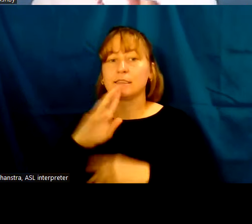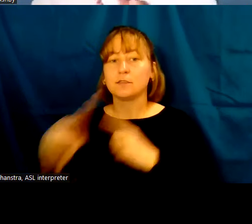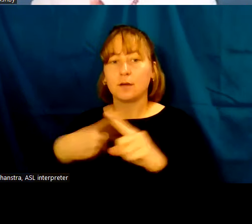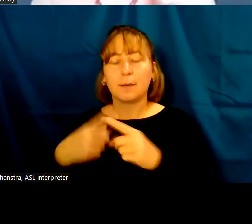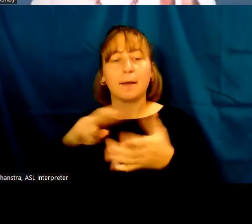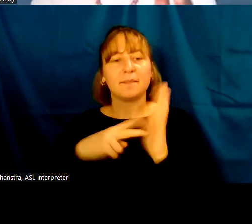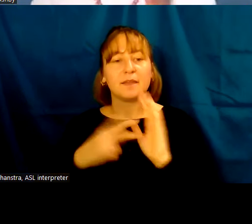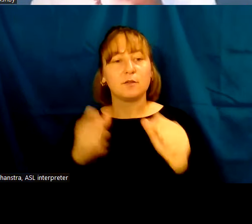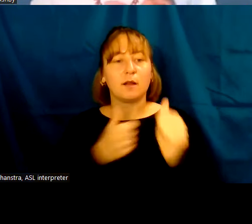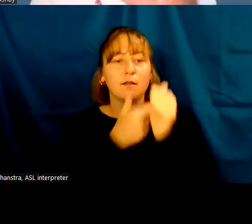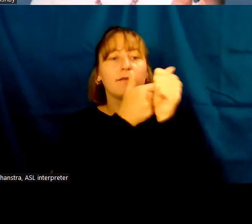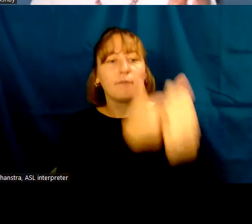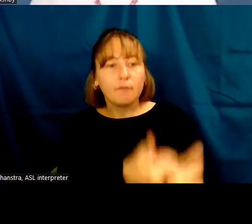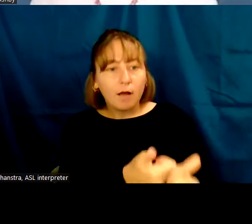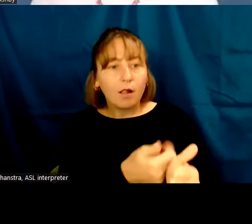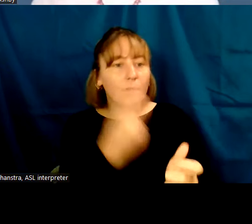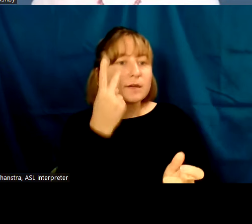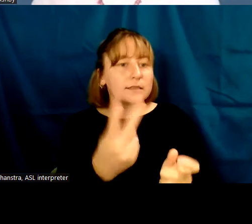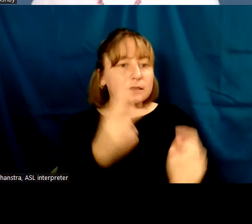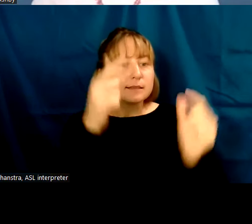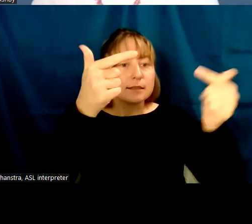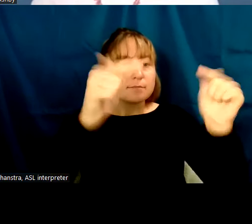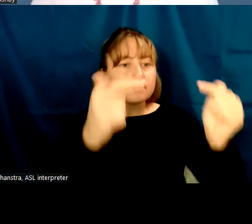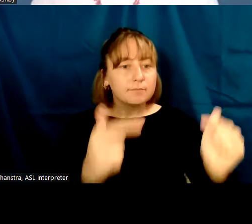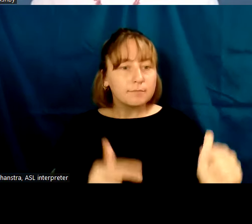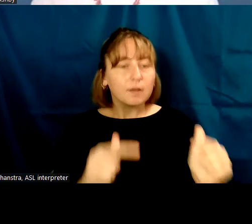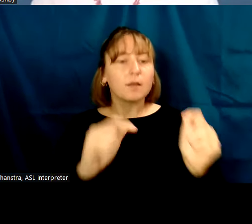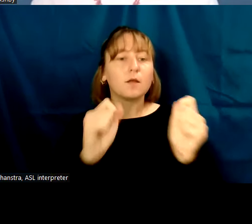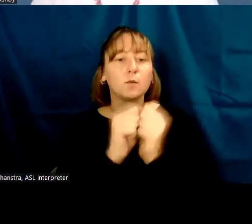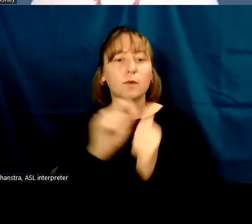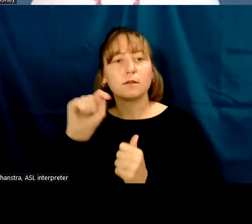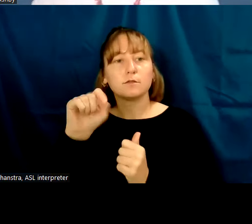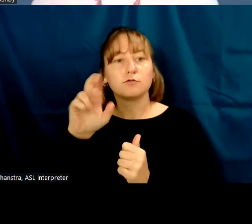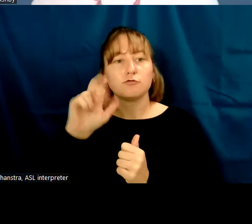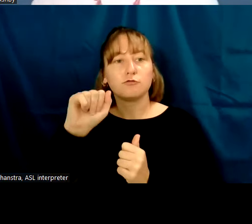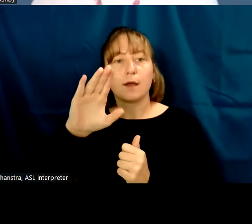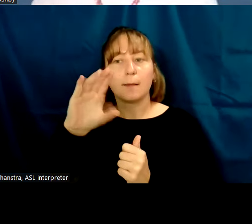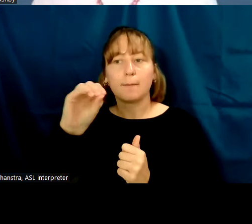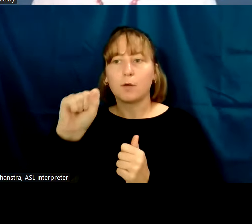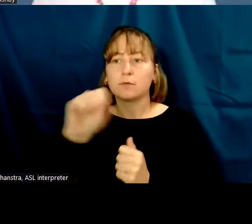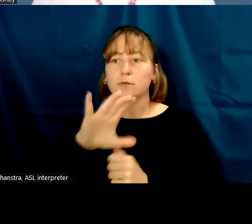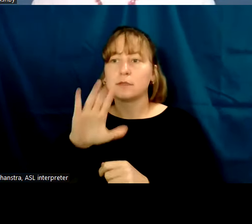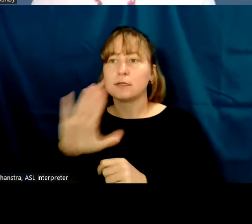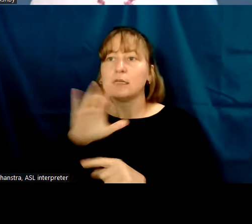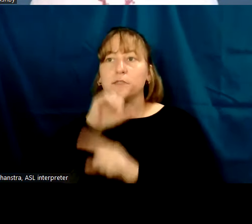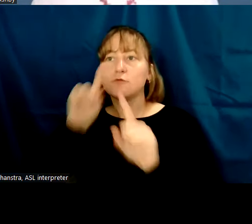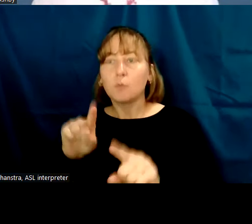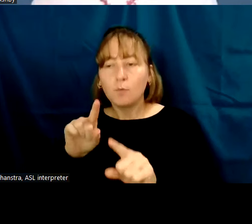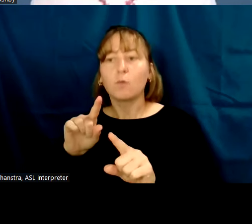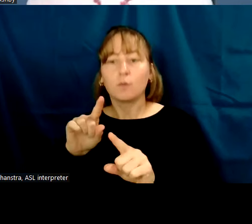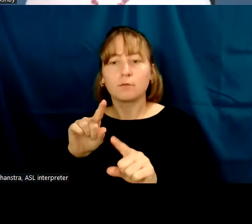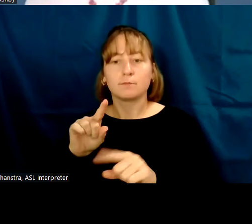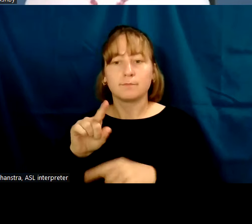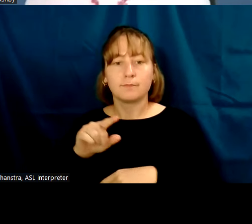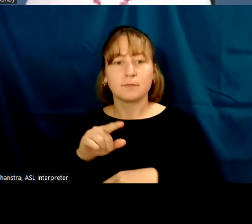can sort of follow along with Strabo's report about this, the aggressions of Queen Candace. So the